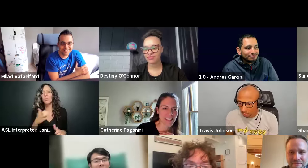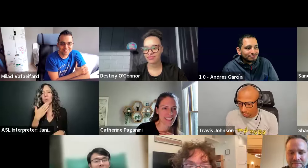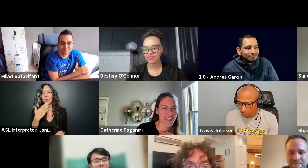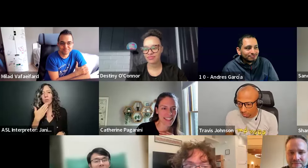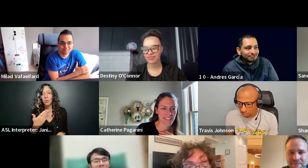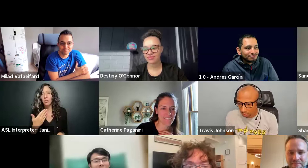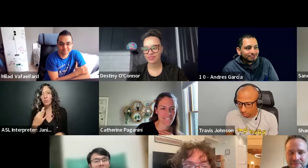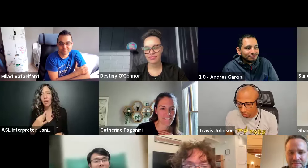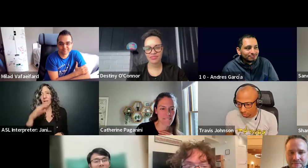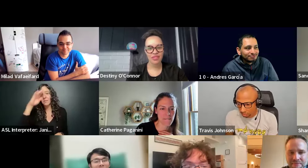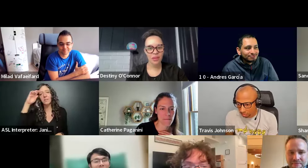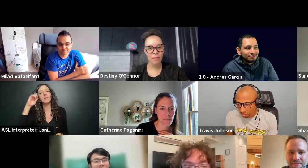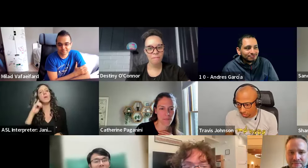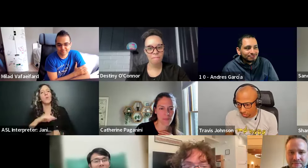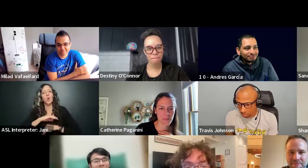Yes, exactly.